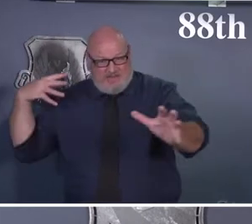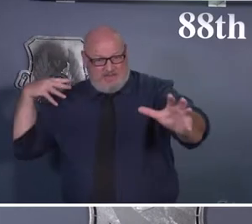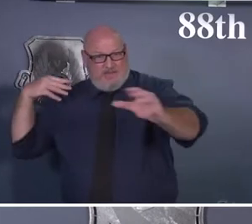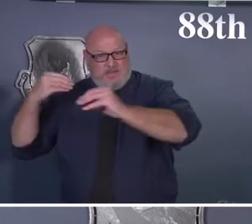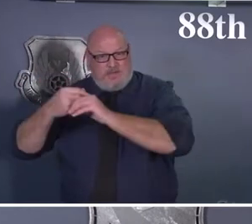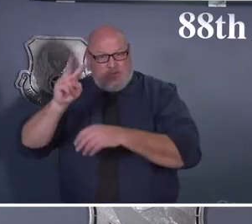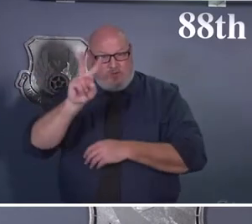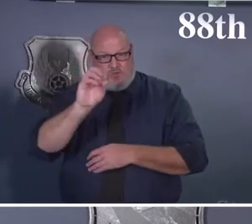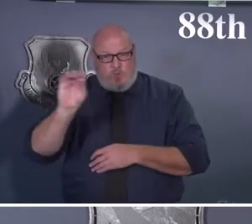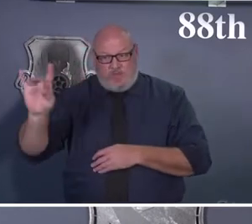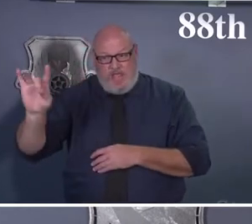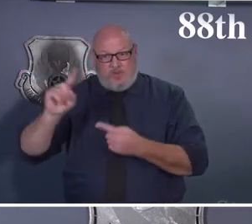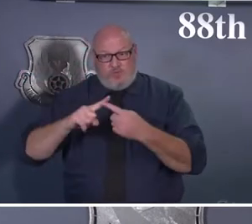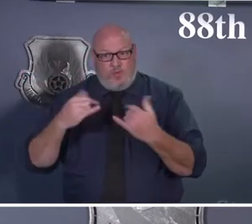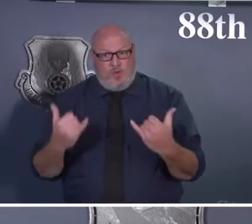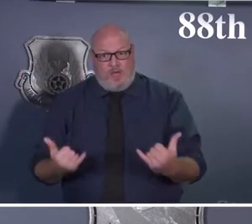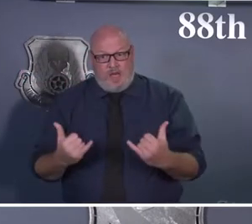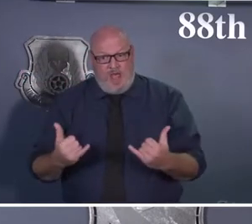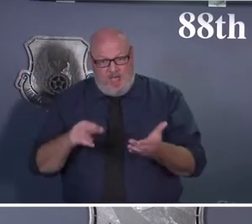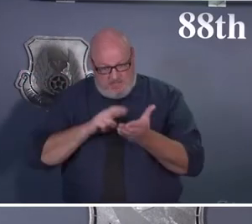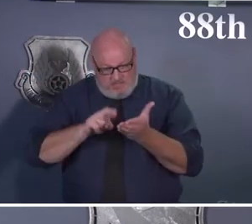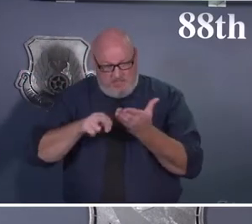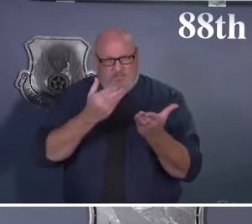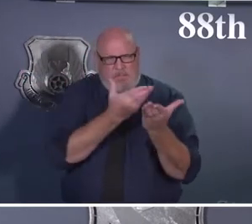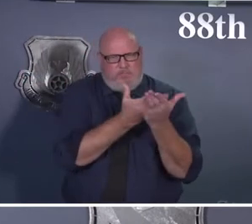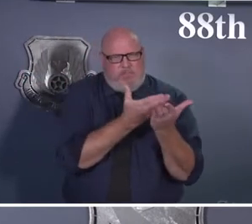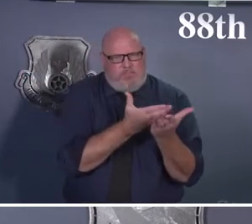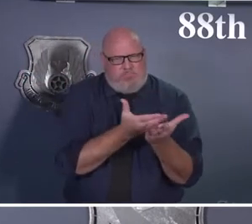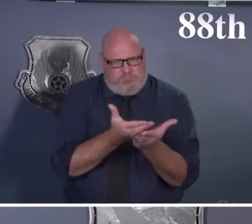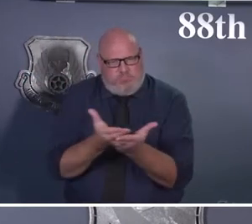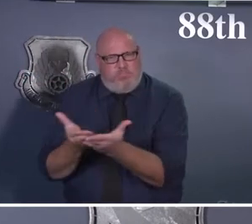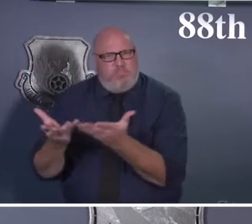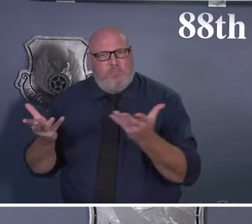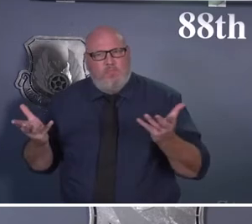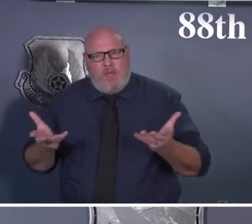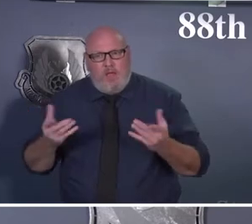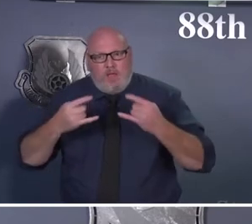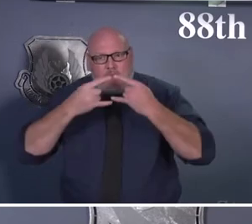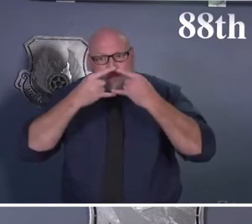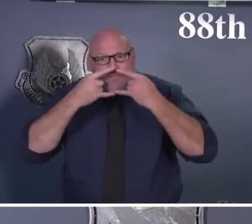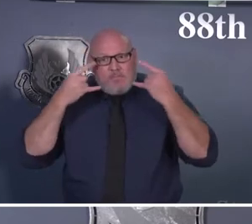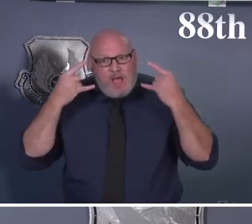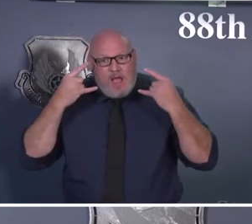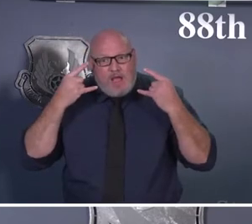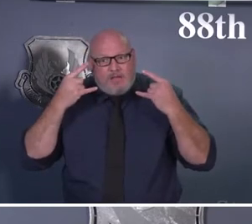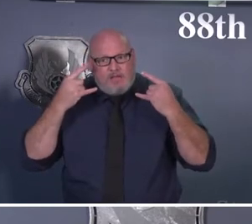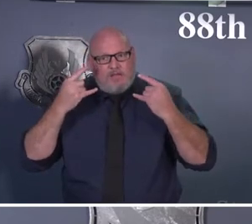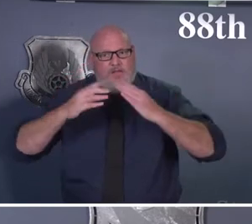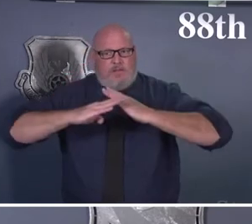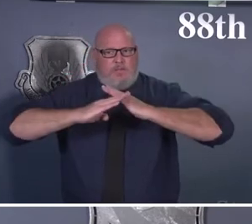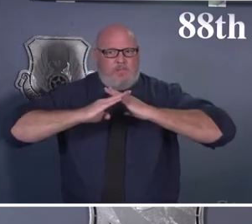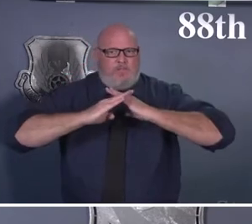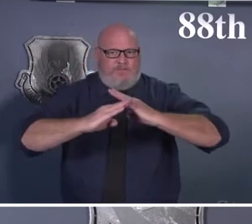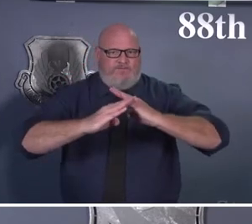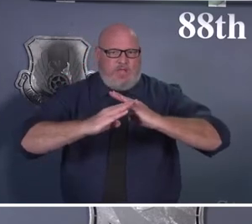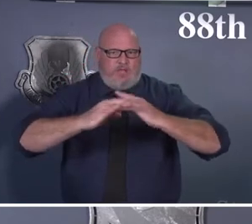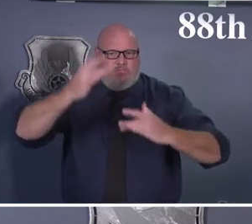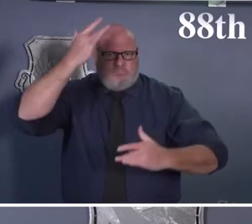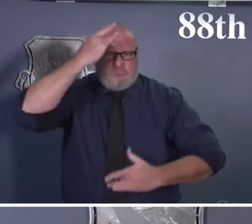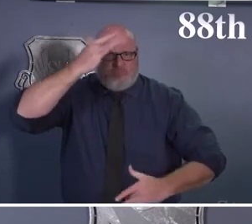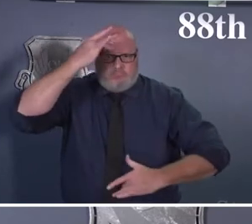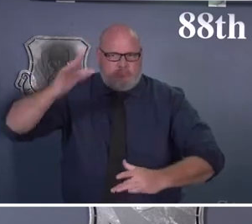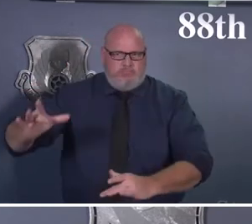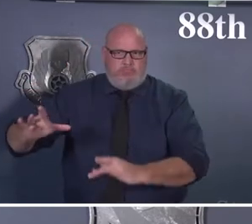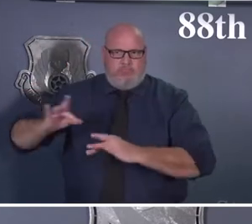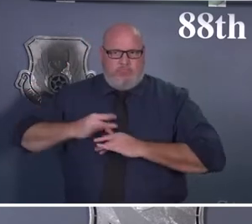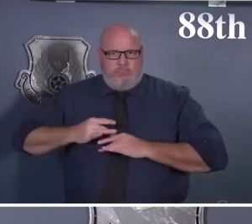respiratory illness. This was long before COVID became a thing, and that it is also directly related to the amount of the